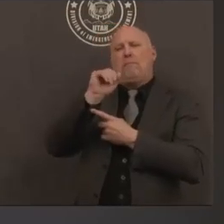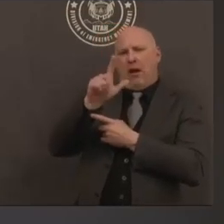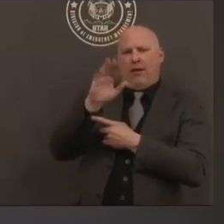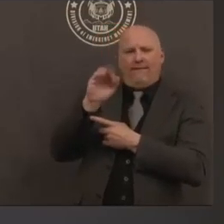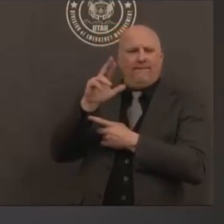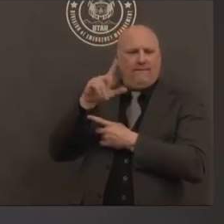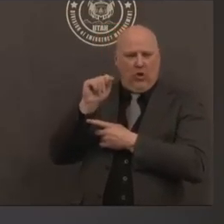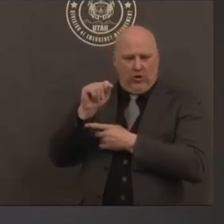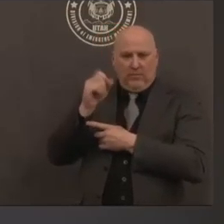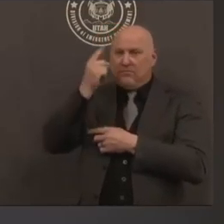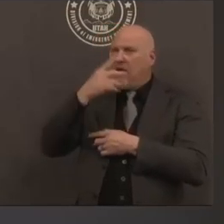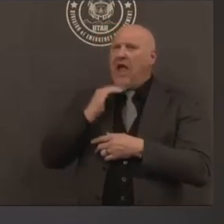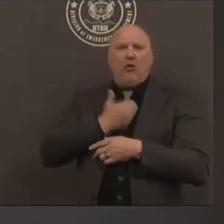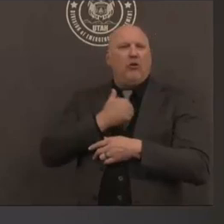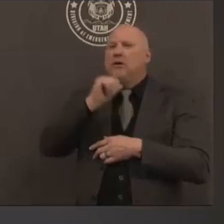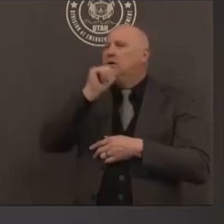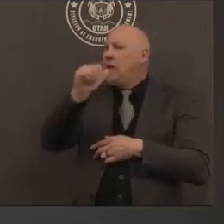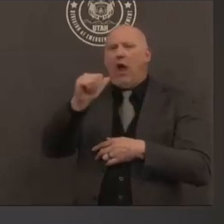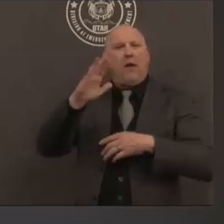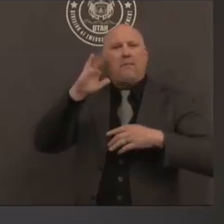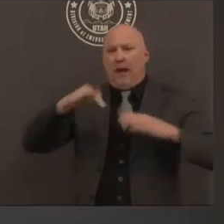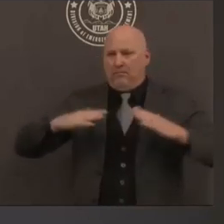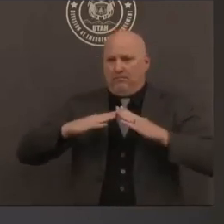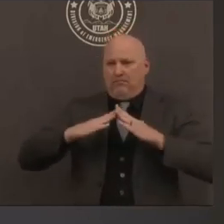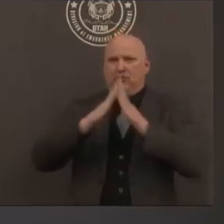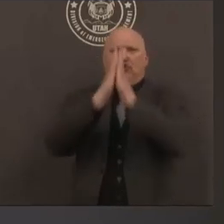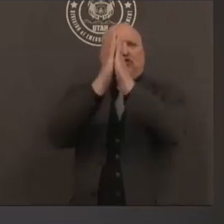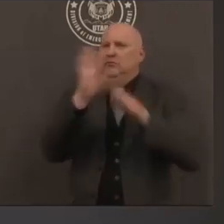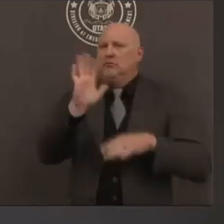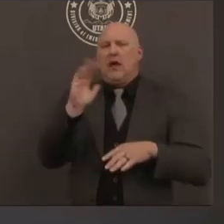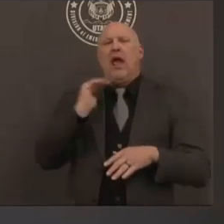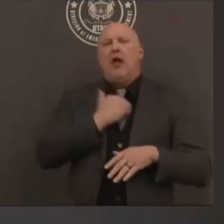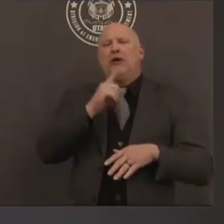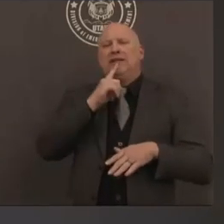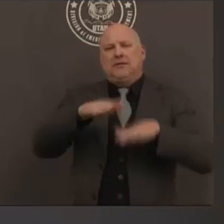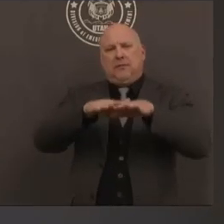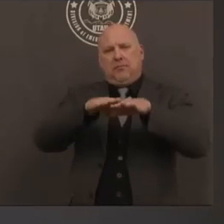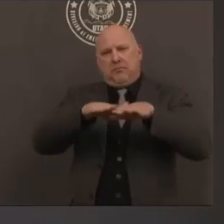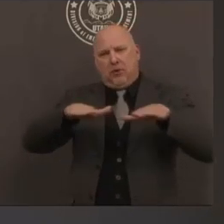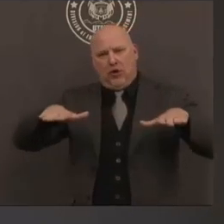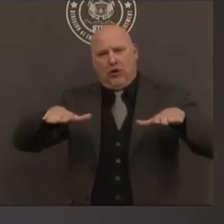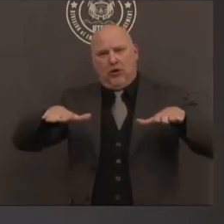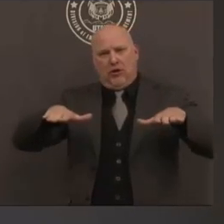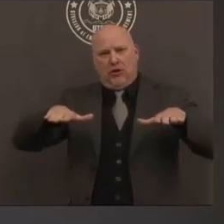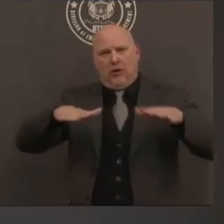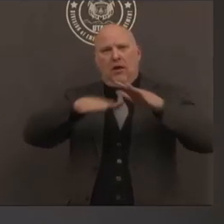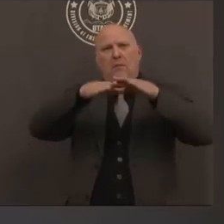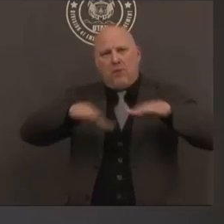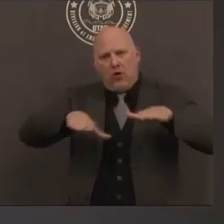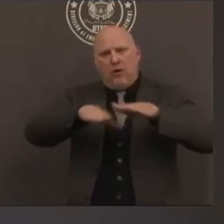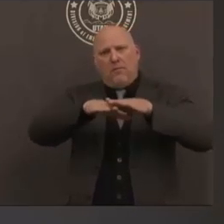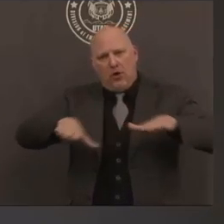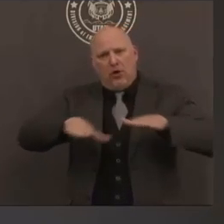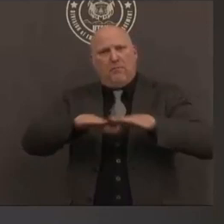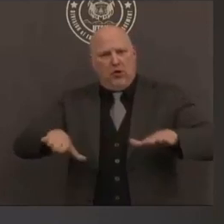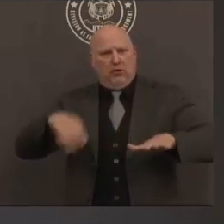just more research that is being done in that area and so i expect that we could find out more about that in in coming weeks or months